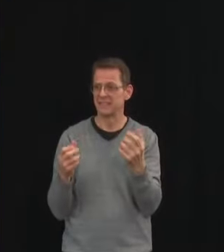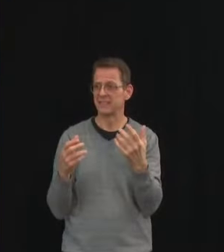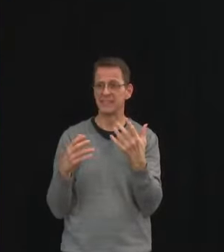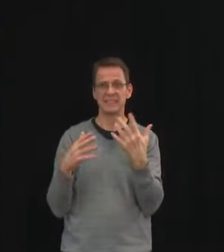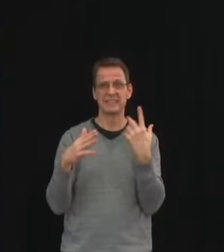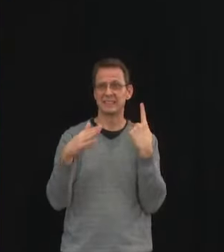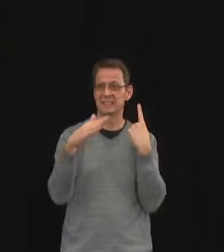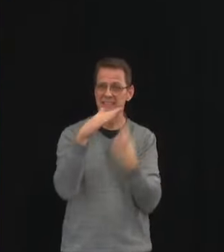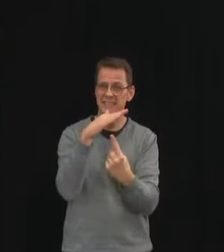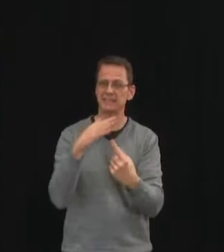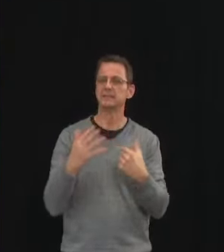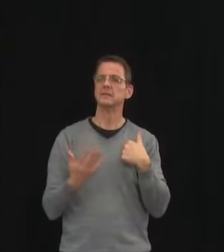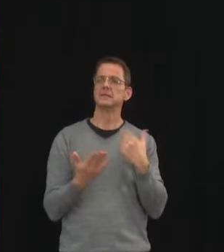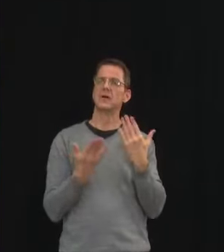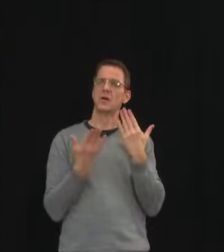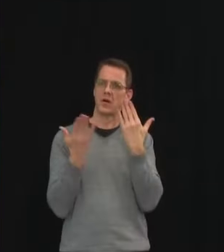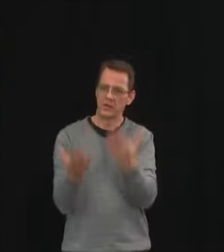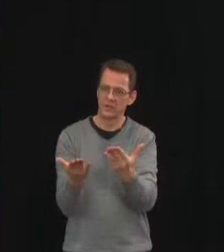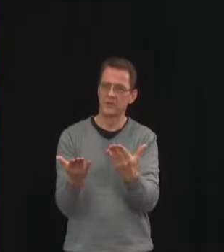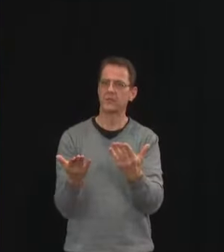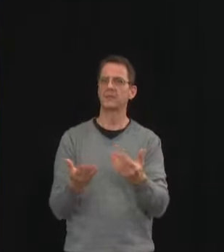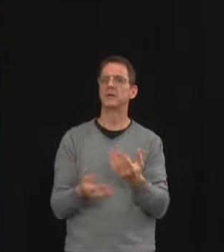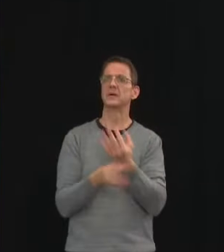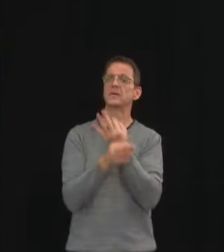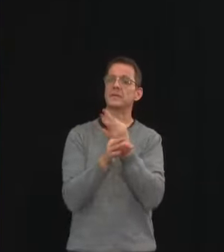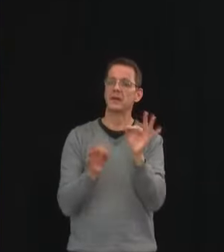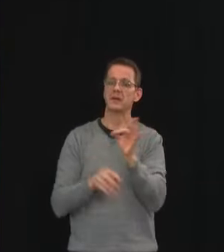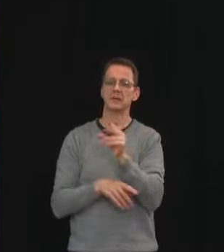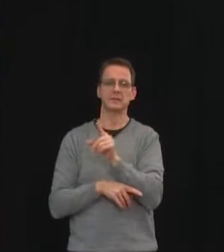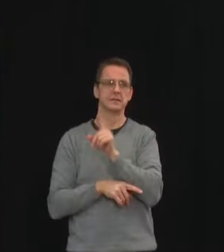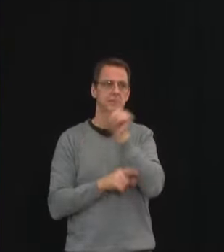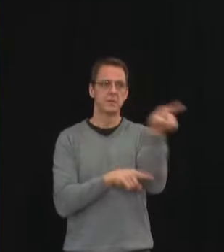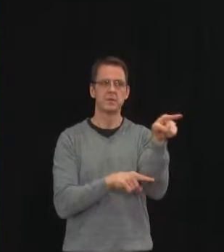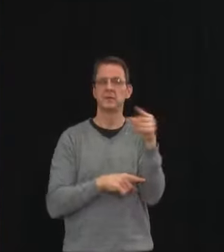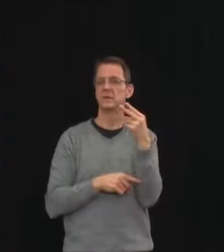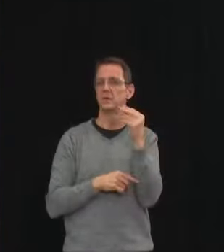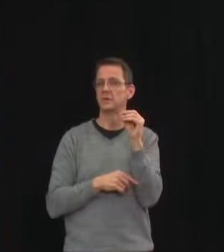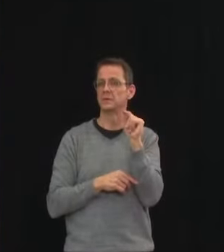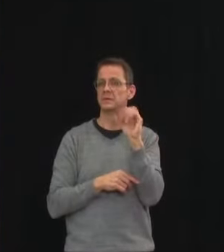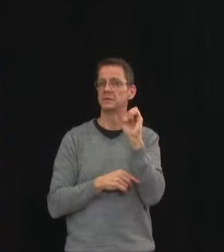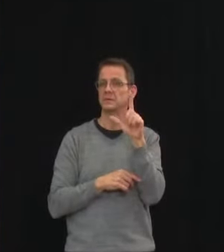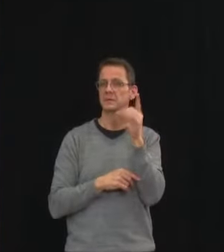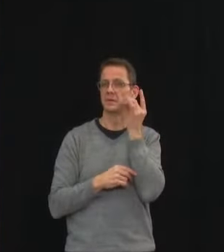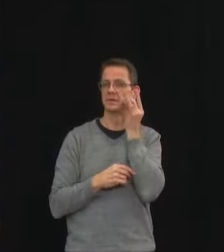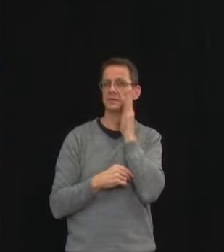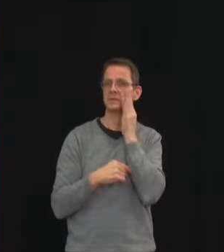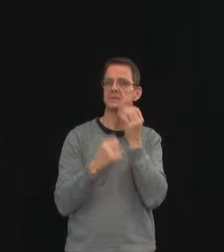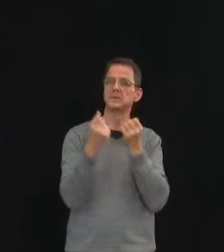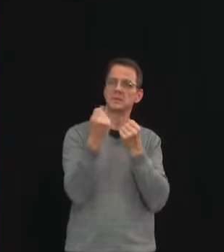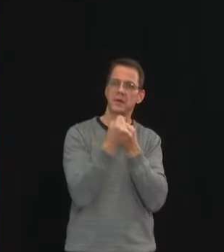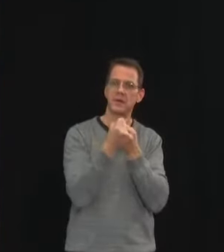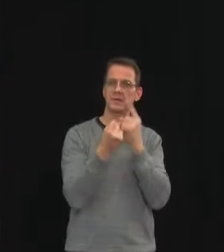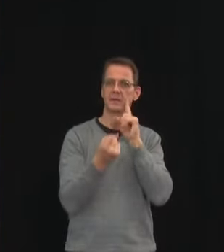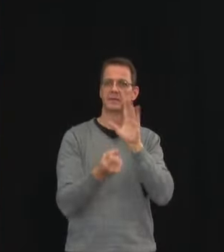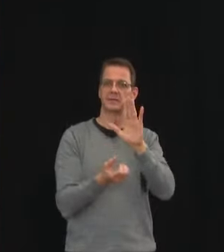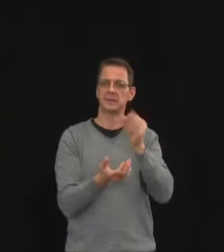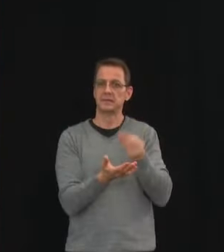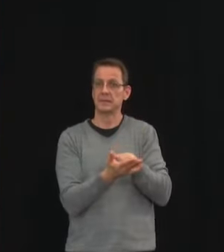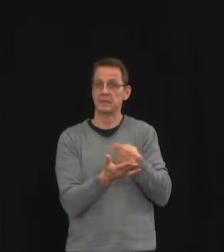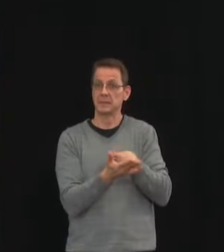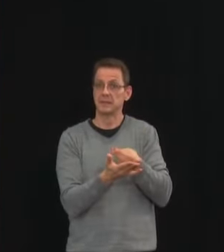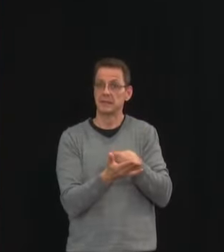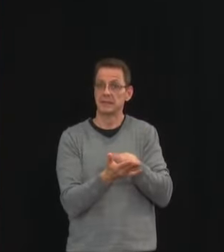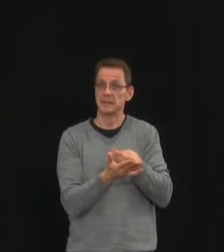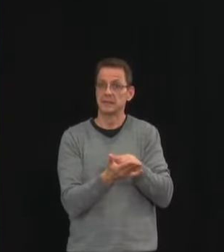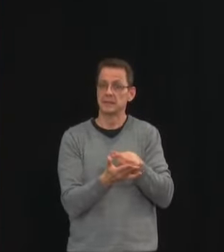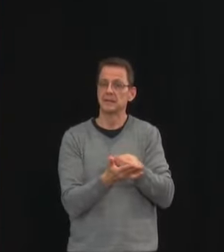finances. To every Albertan that is worried that we're moving too fast I hear you as well. Please know